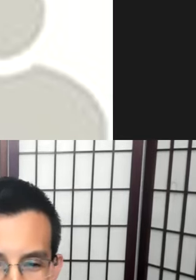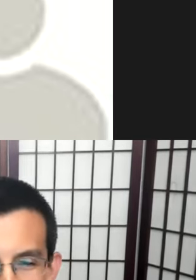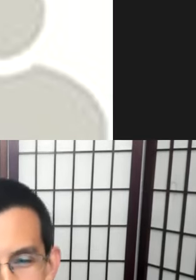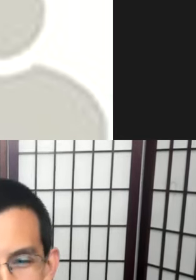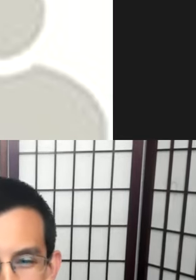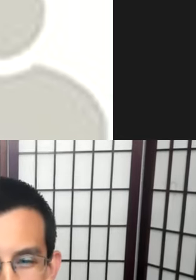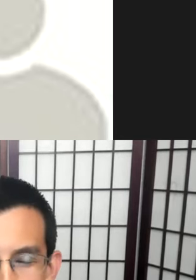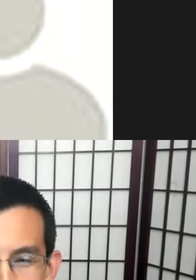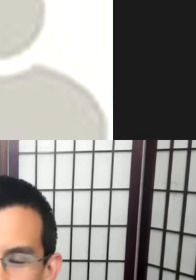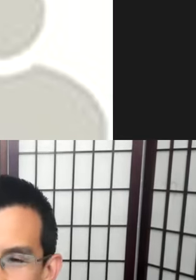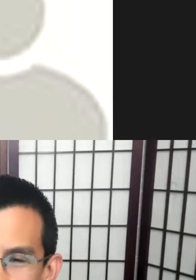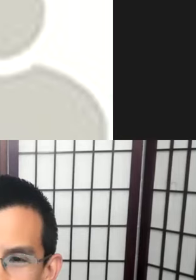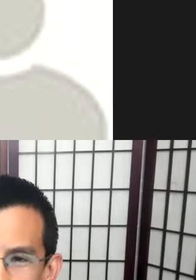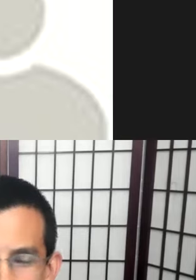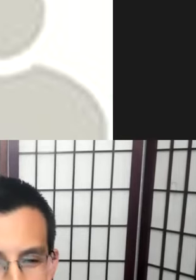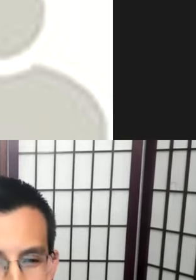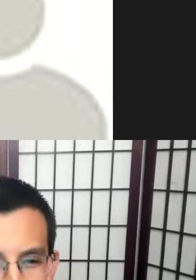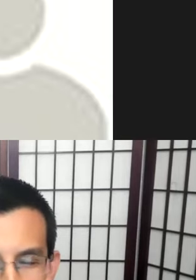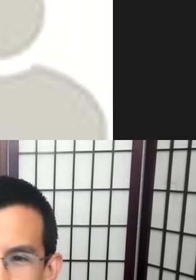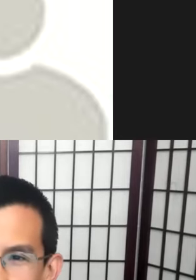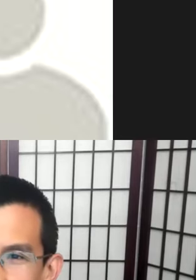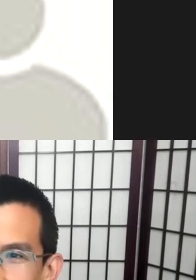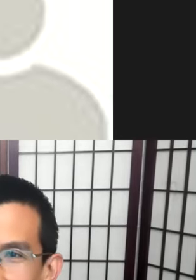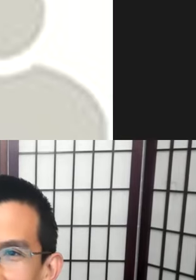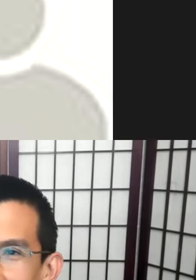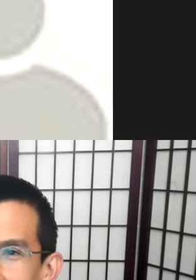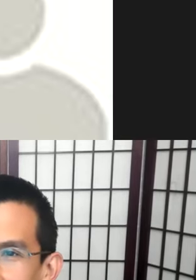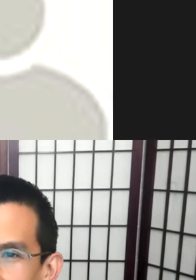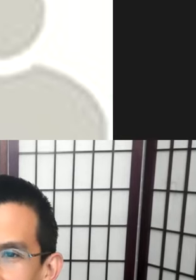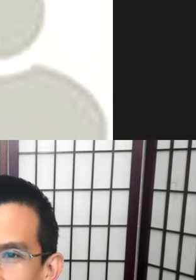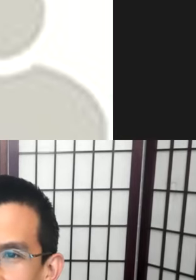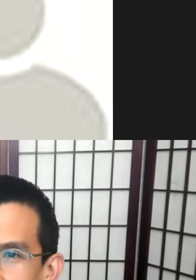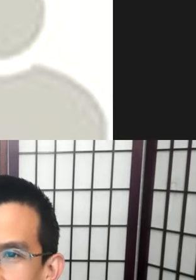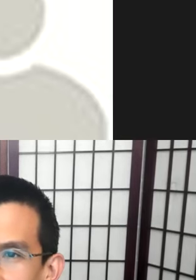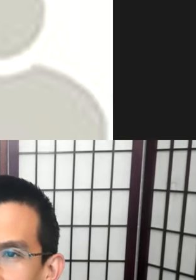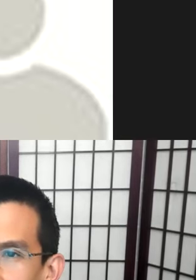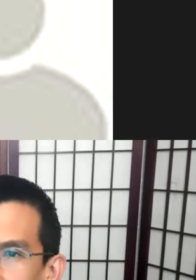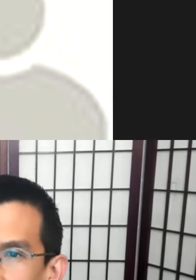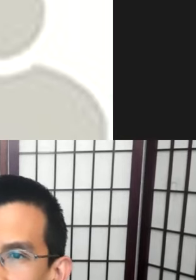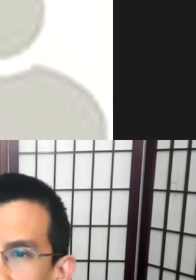institutional review boards, it actually varies quite a bit in my experience.